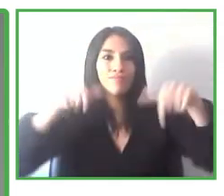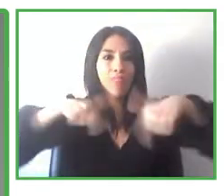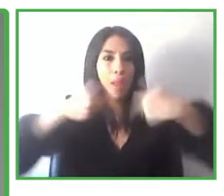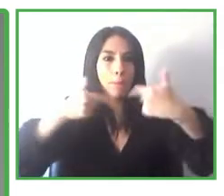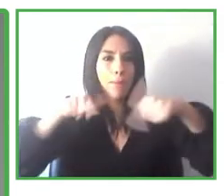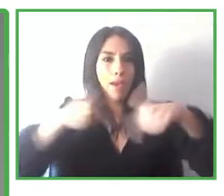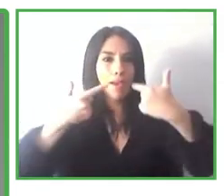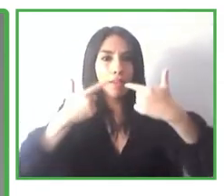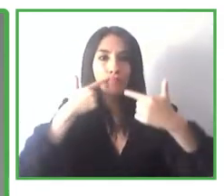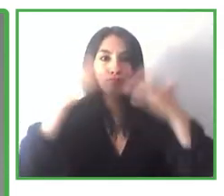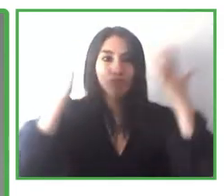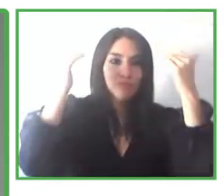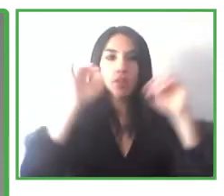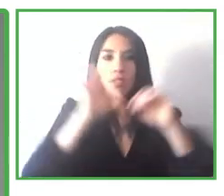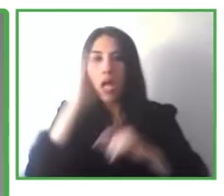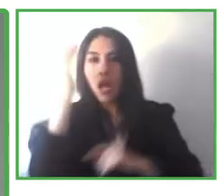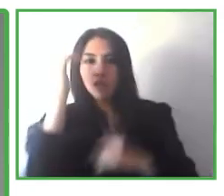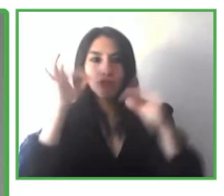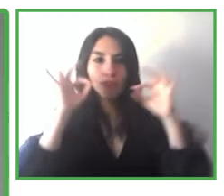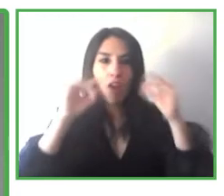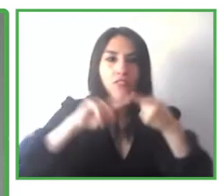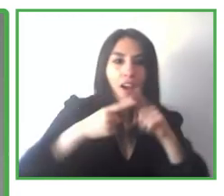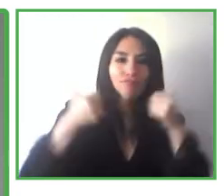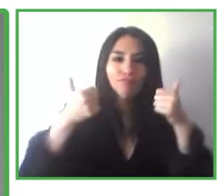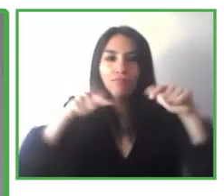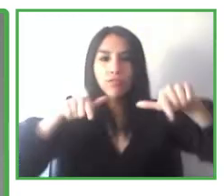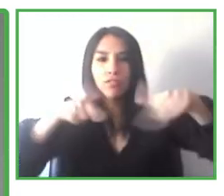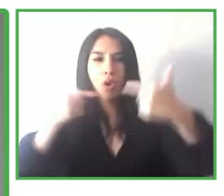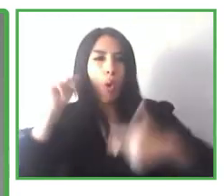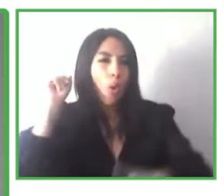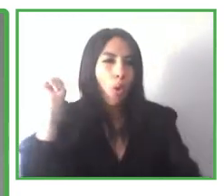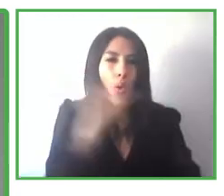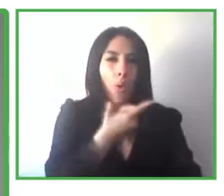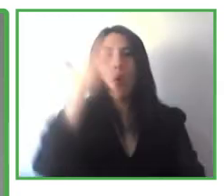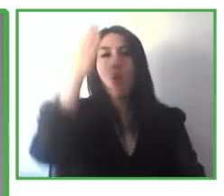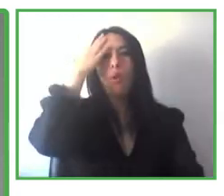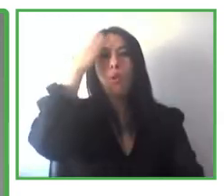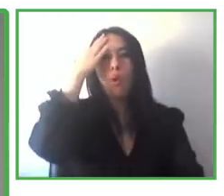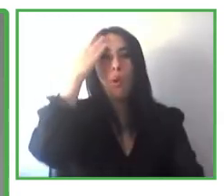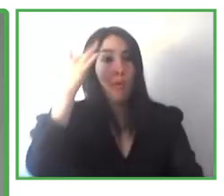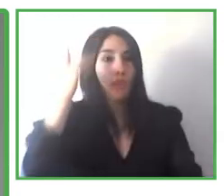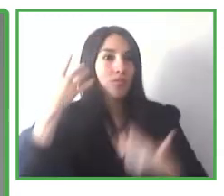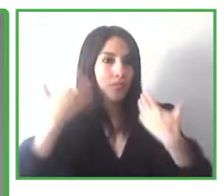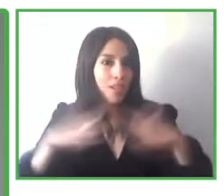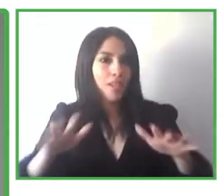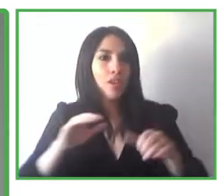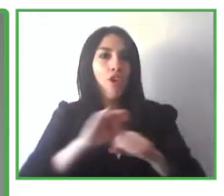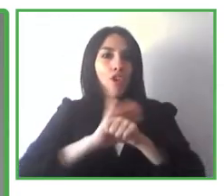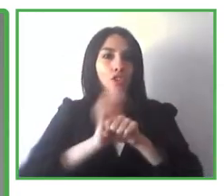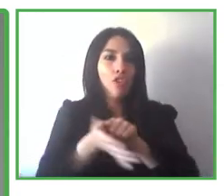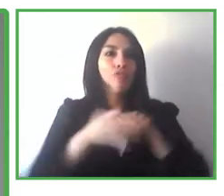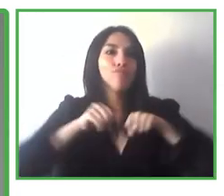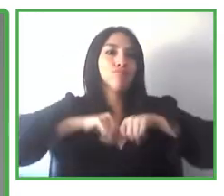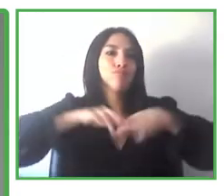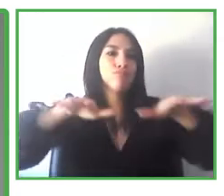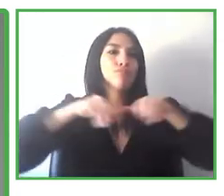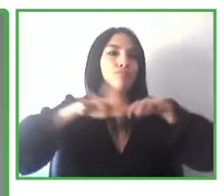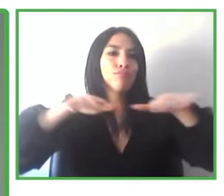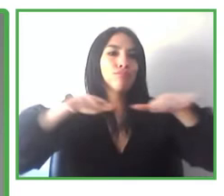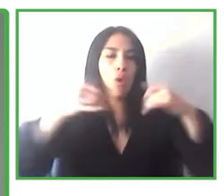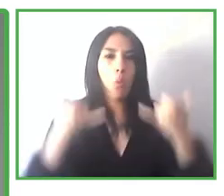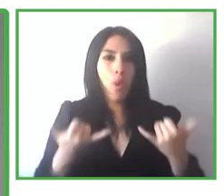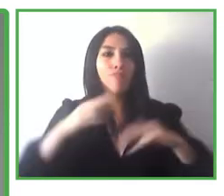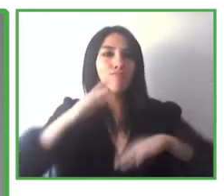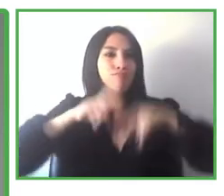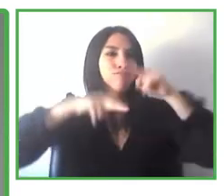many of us, most of the population that has been on lockdown, they have become familiarized, luckily or